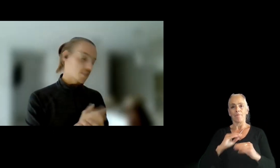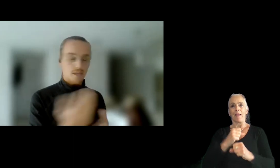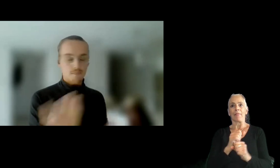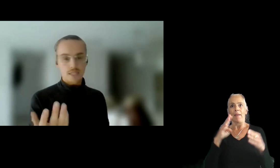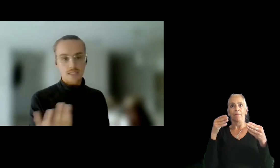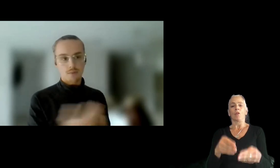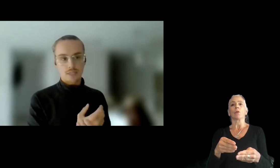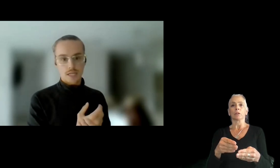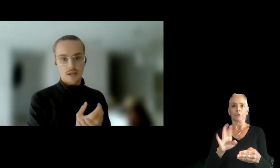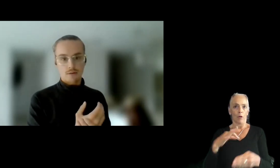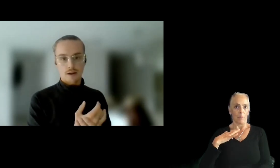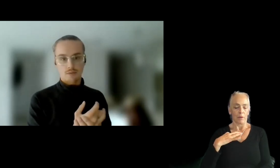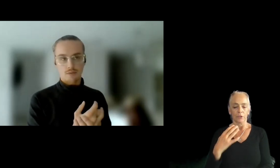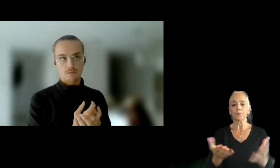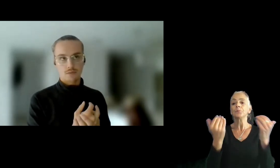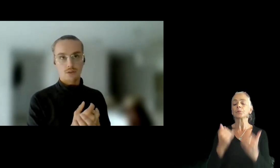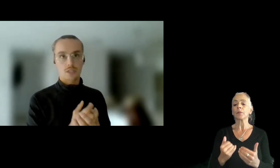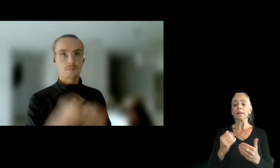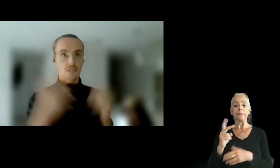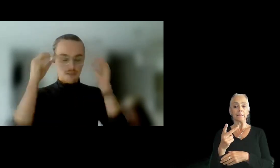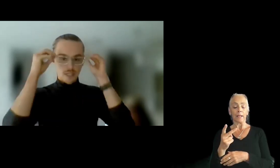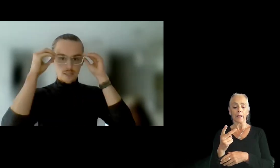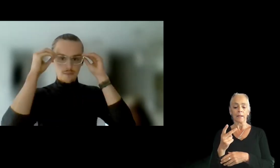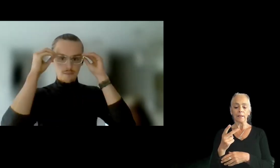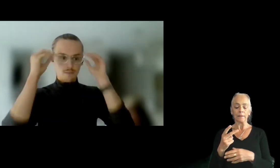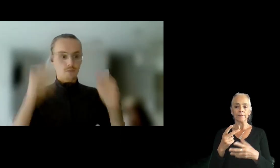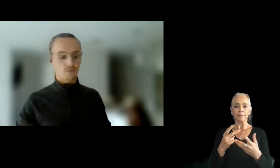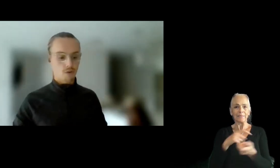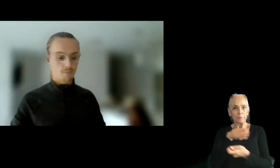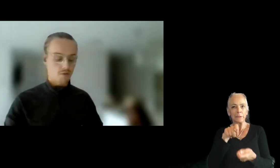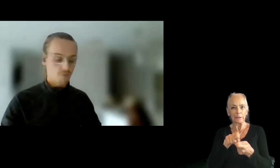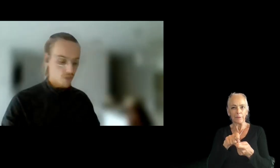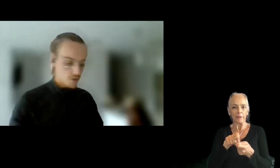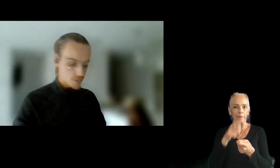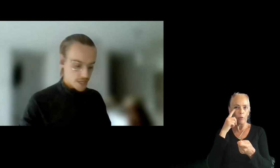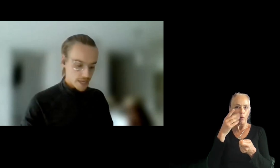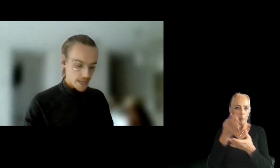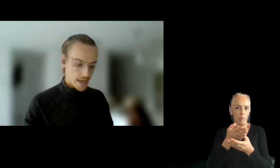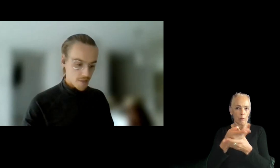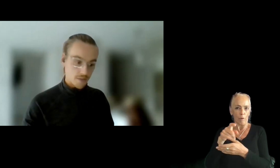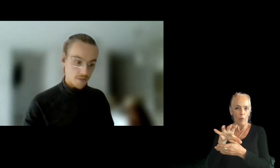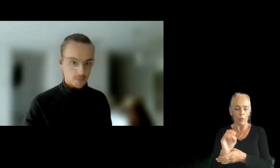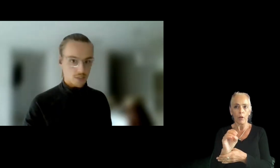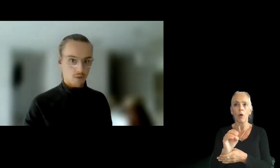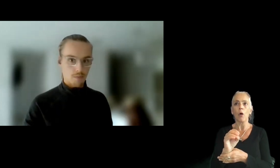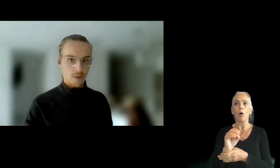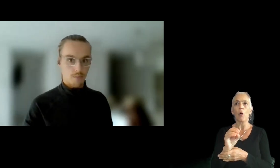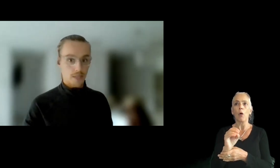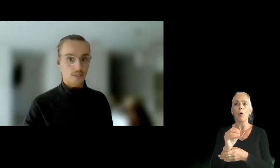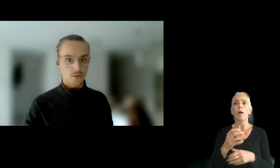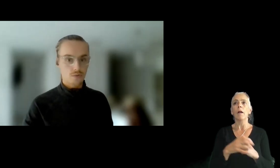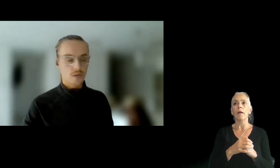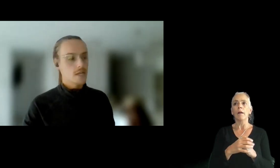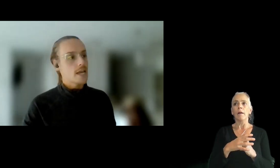The second piece I'd probably say around going specific with portfolios and the teams that you are